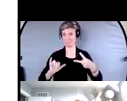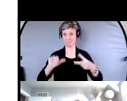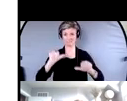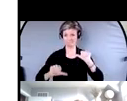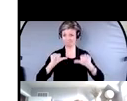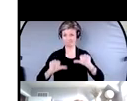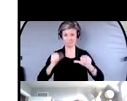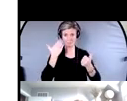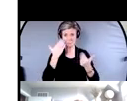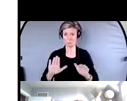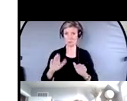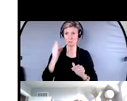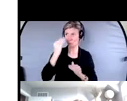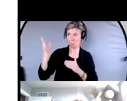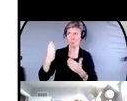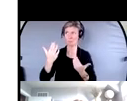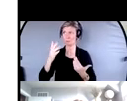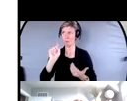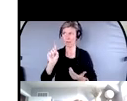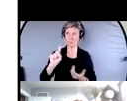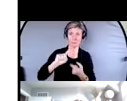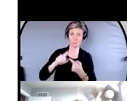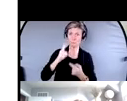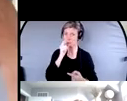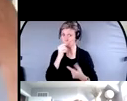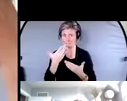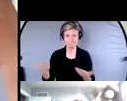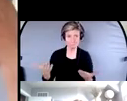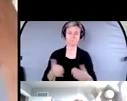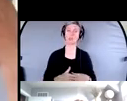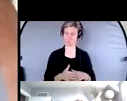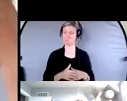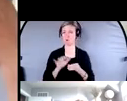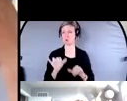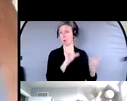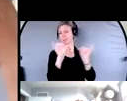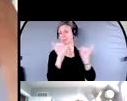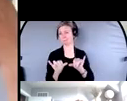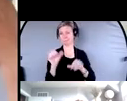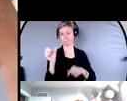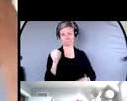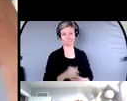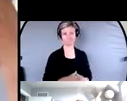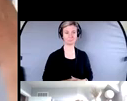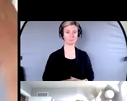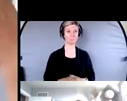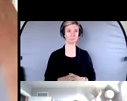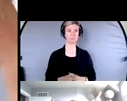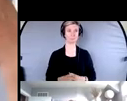sure where to report to. And that's not uncommon. What we find when we do these